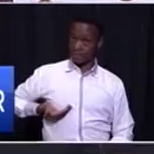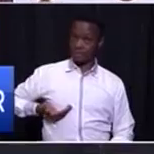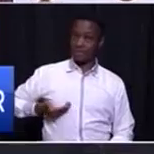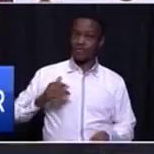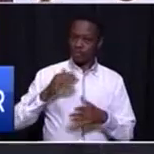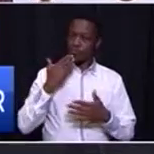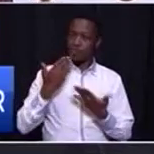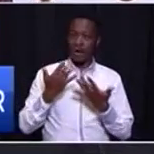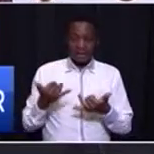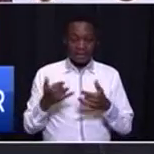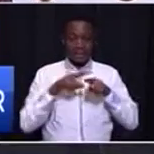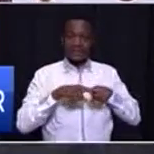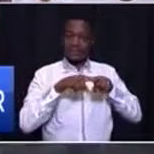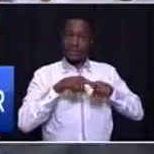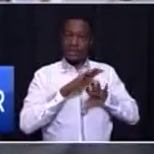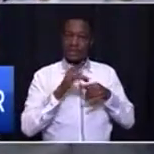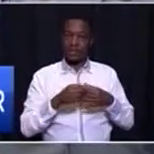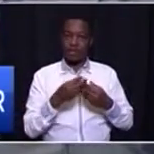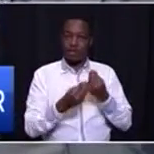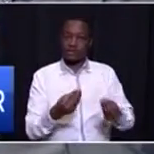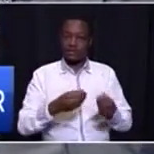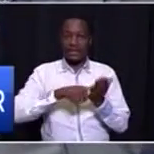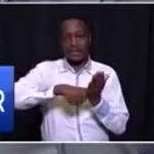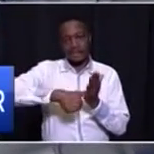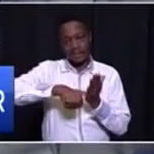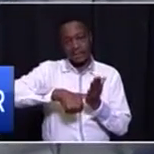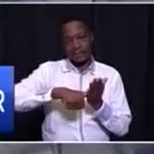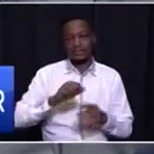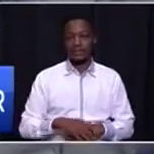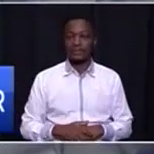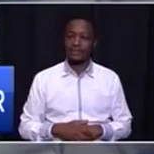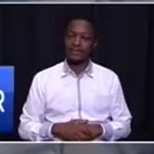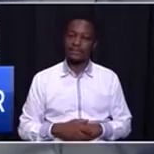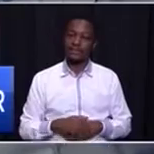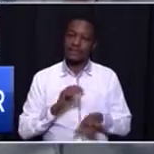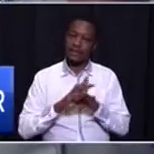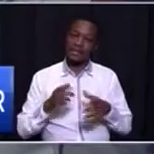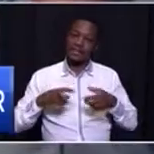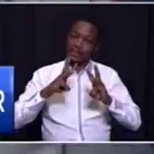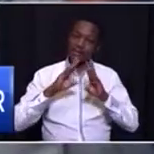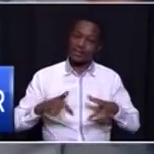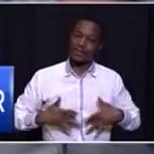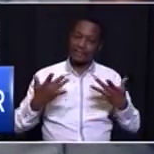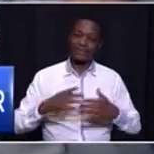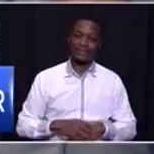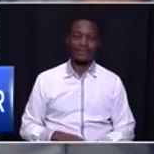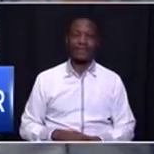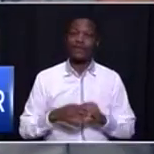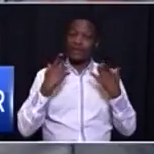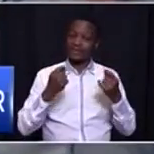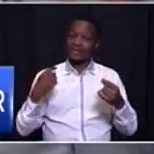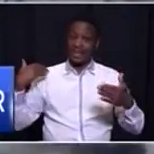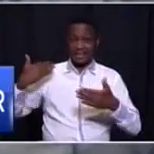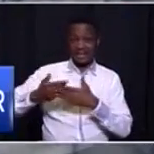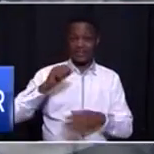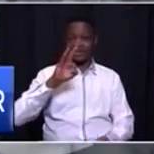depending on child support grants as a form of living. We have already done that with